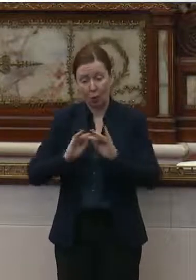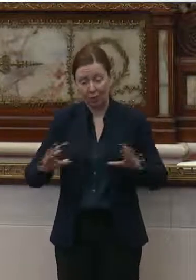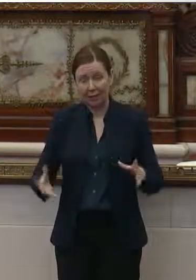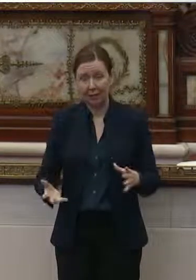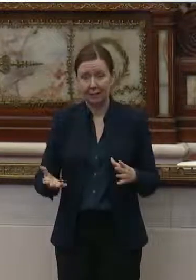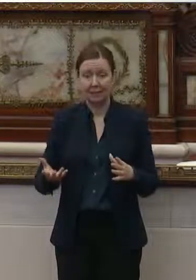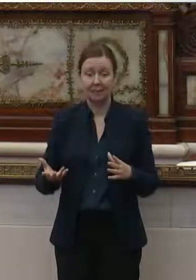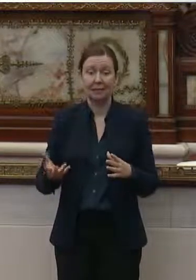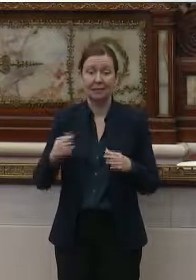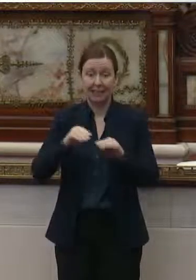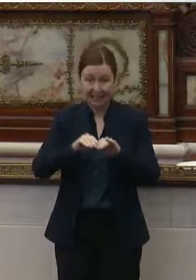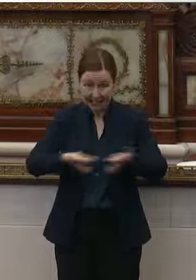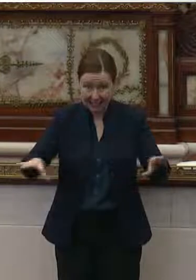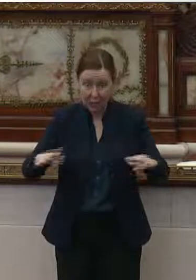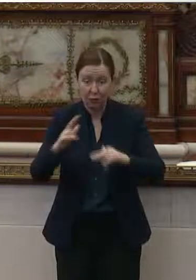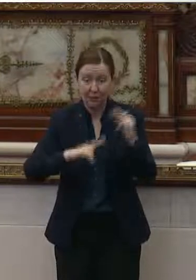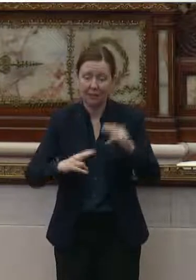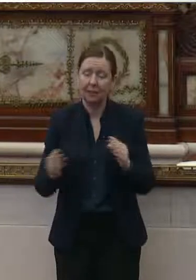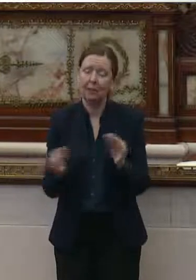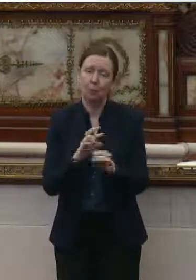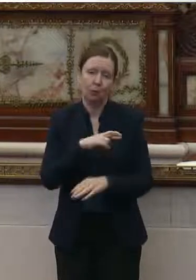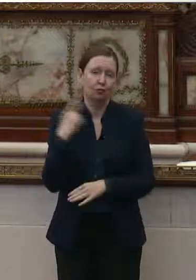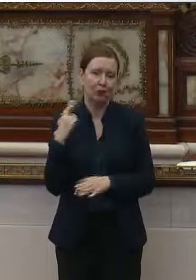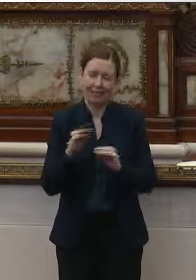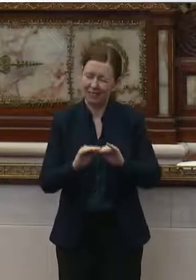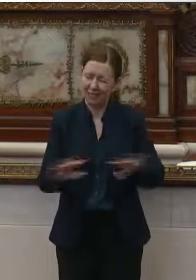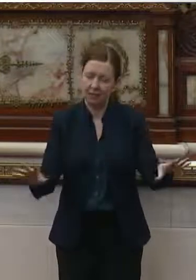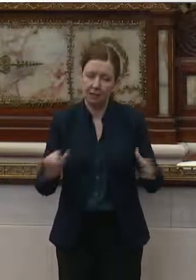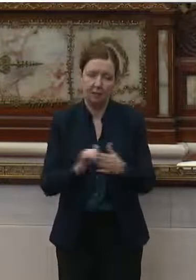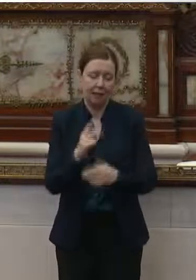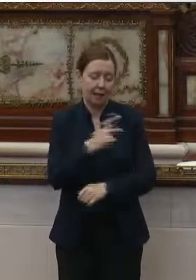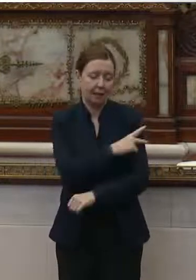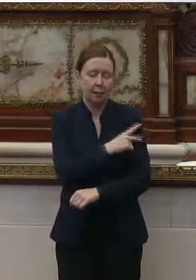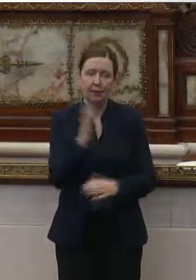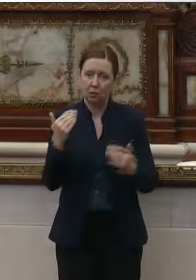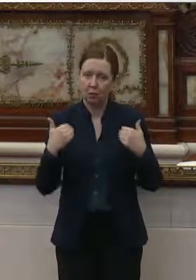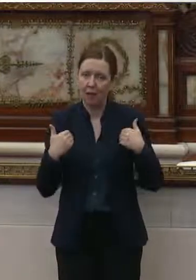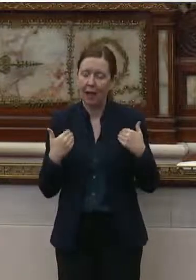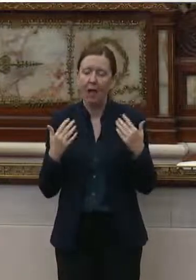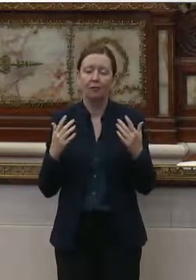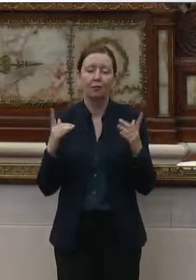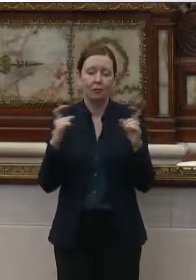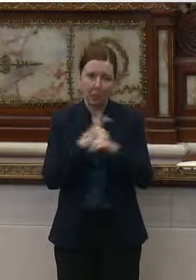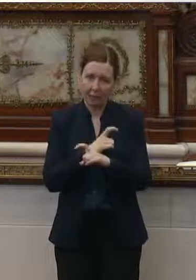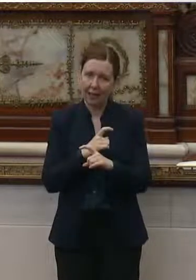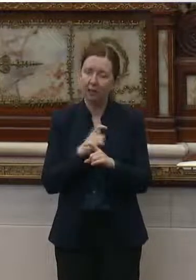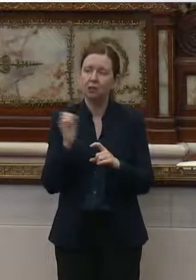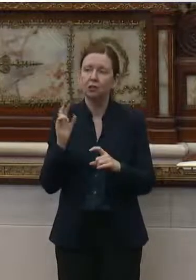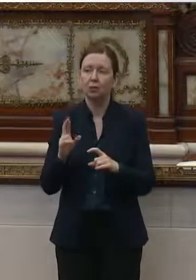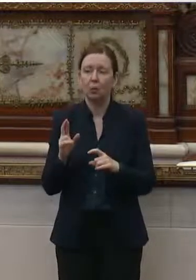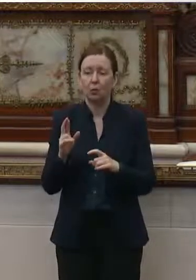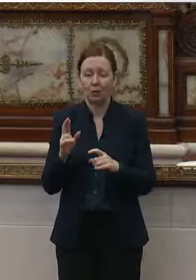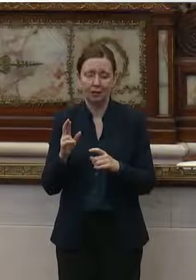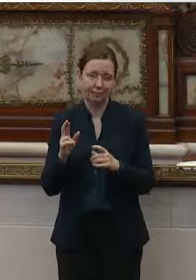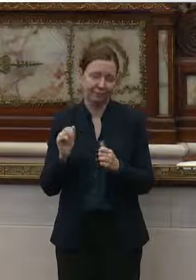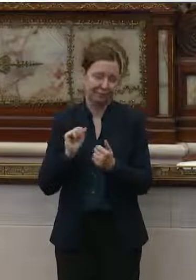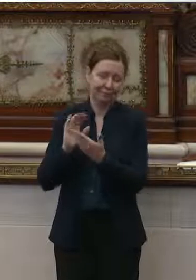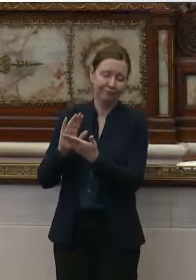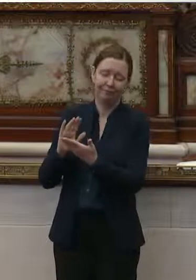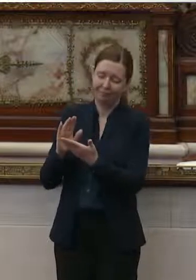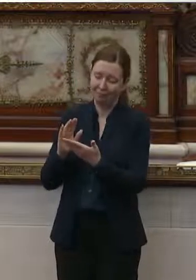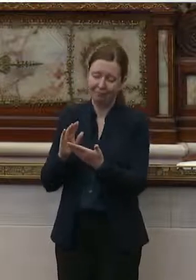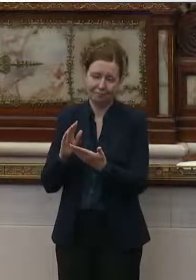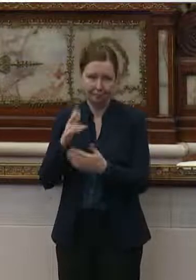into a facility, there's a greater risk that the patients will have complications or do poorly with COVID-19.